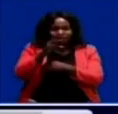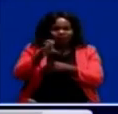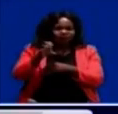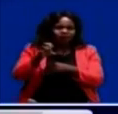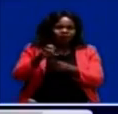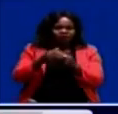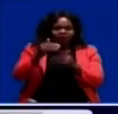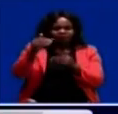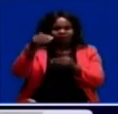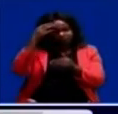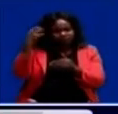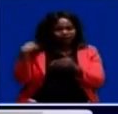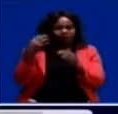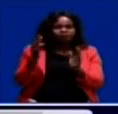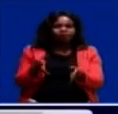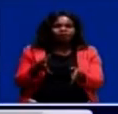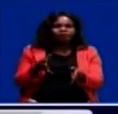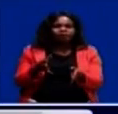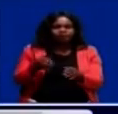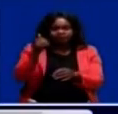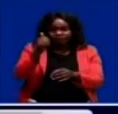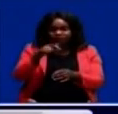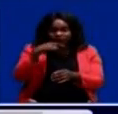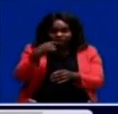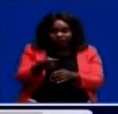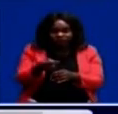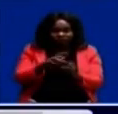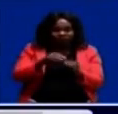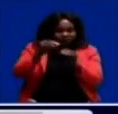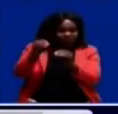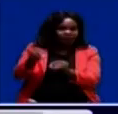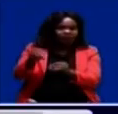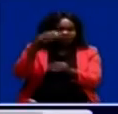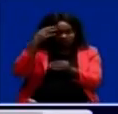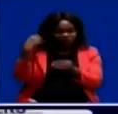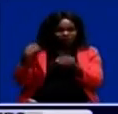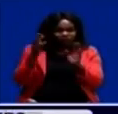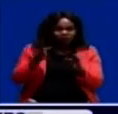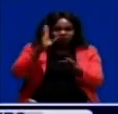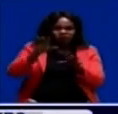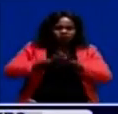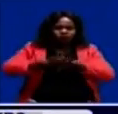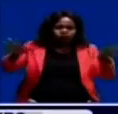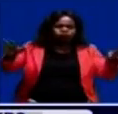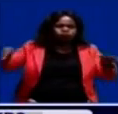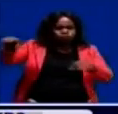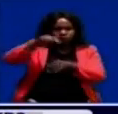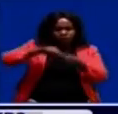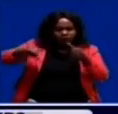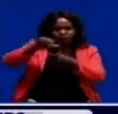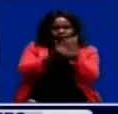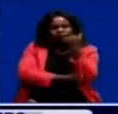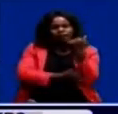officers. Agriculture Minister Michael Katambo said extension officers will be spread across the country to provide professional